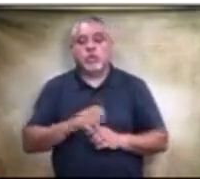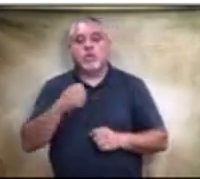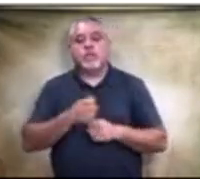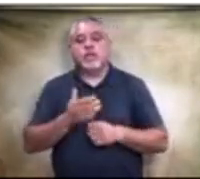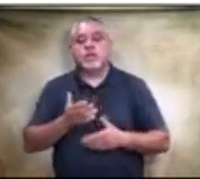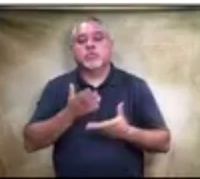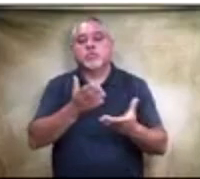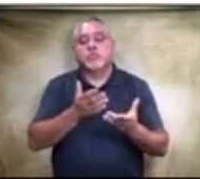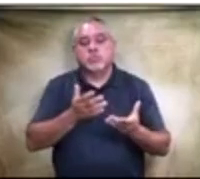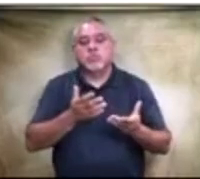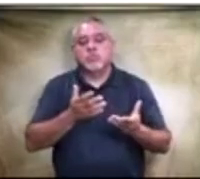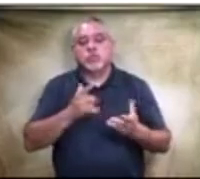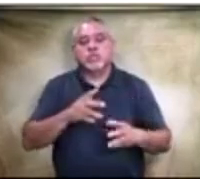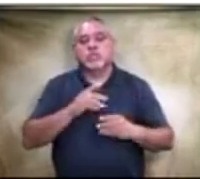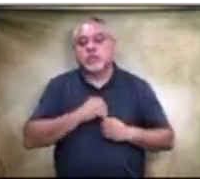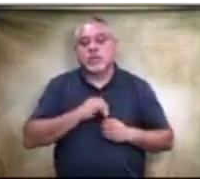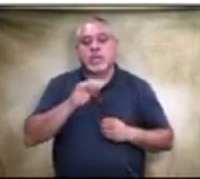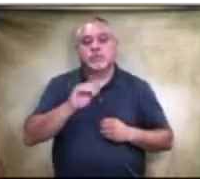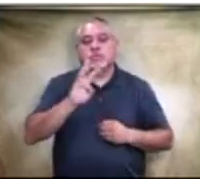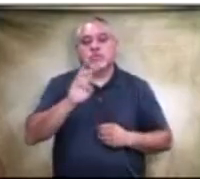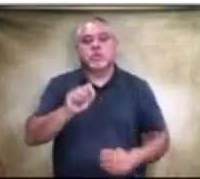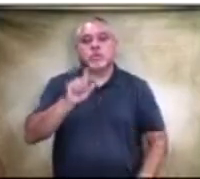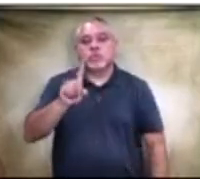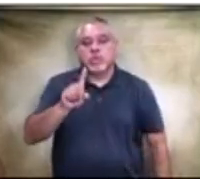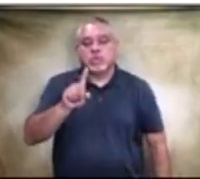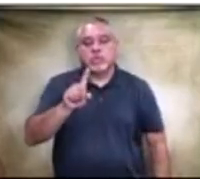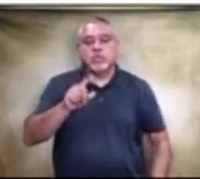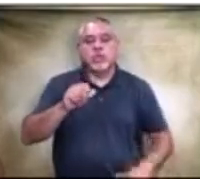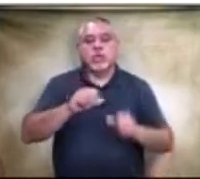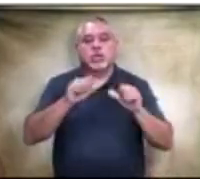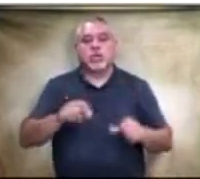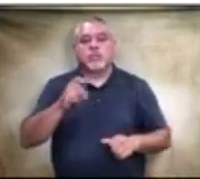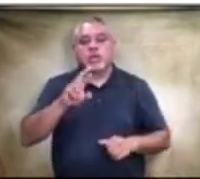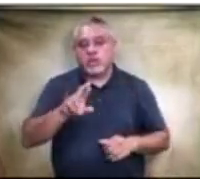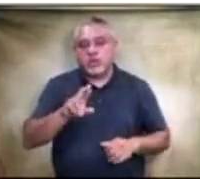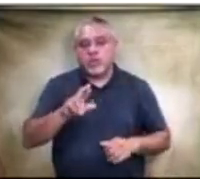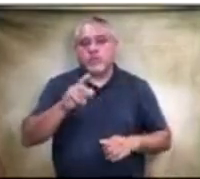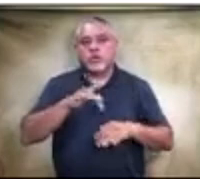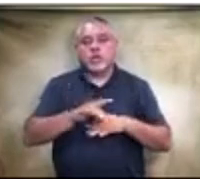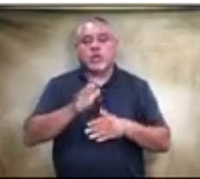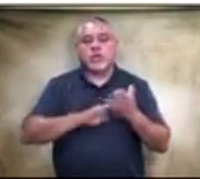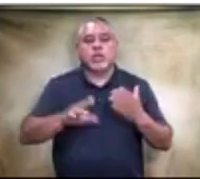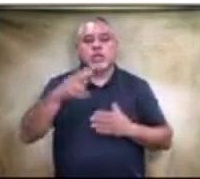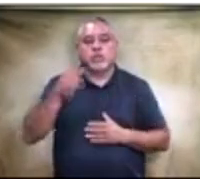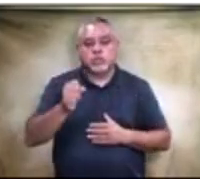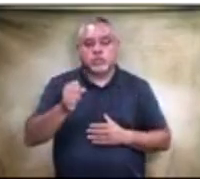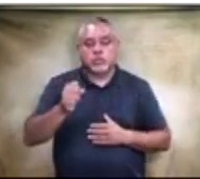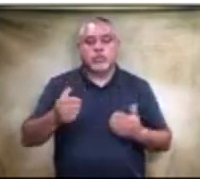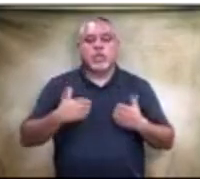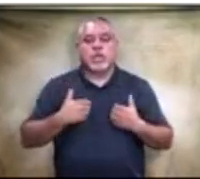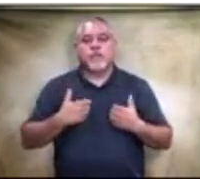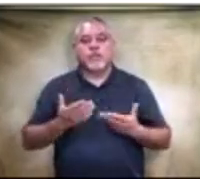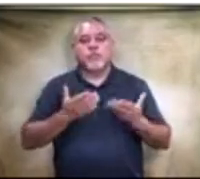accept item 6.1, the architects for Maynard Erie College High School. I have a motion from